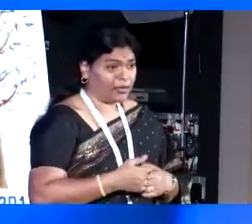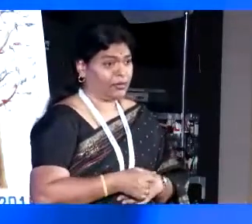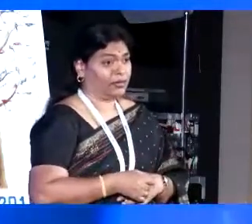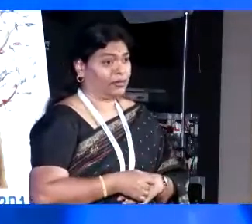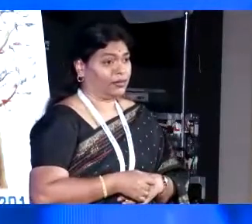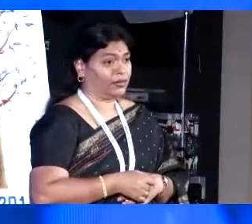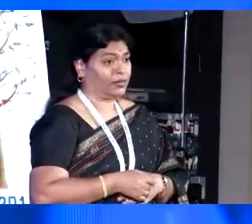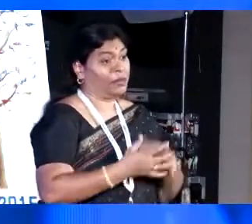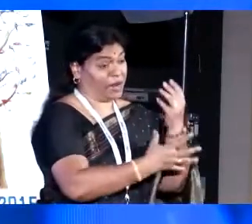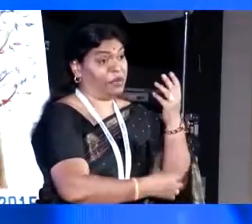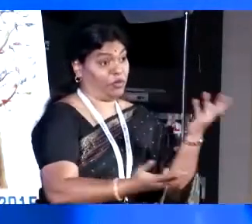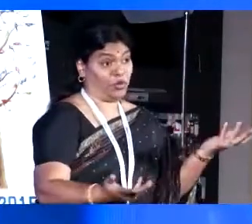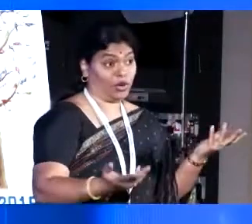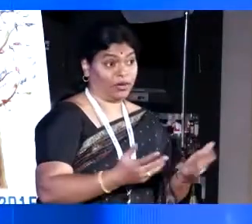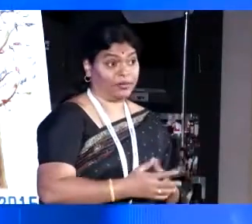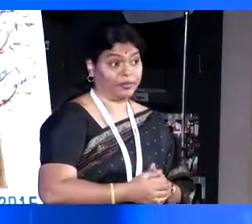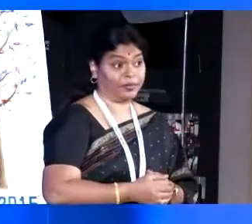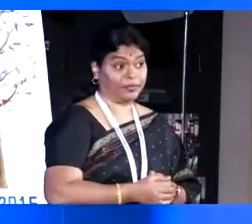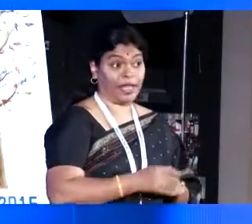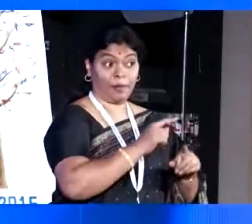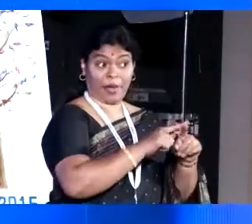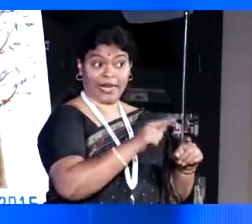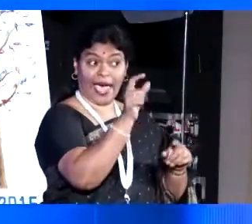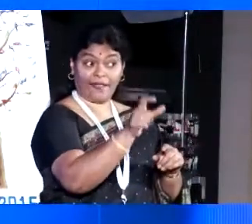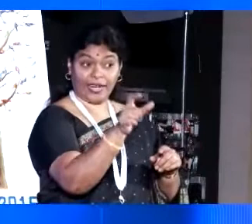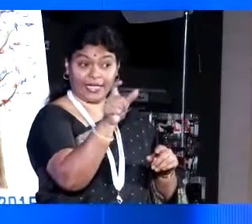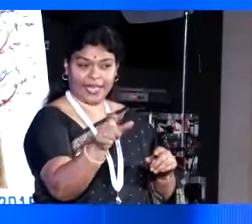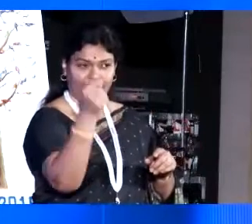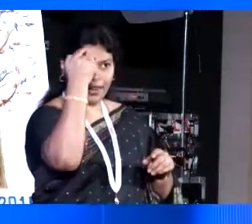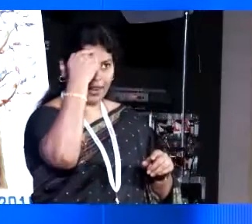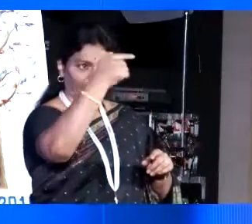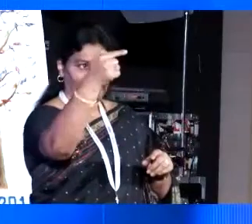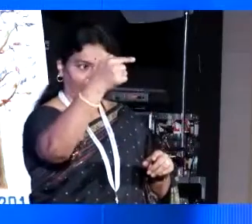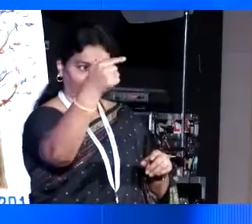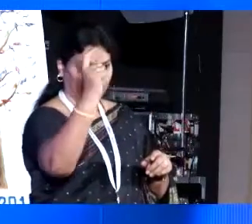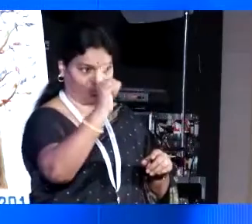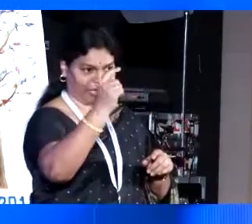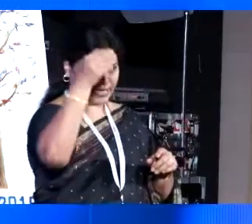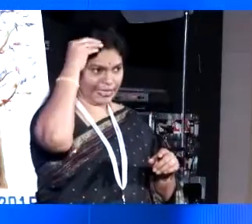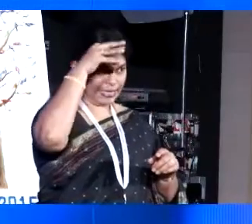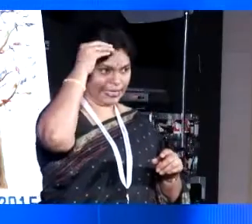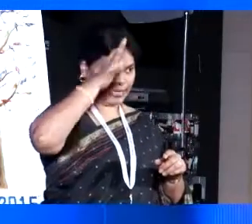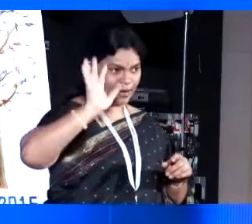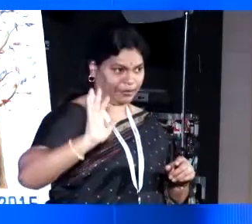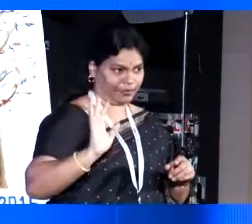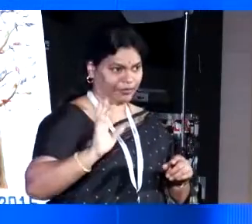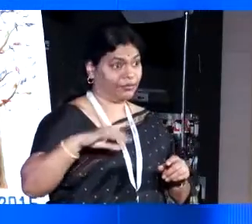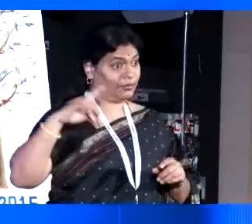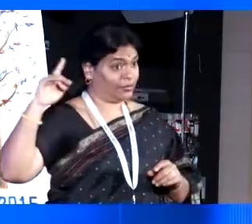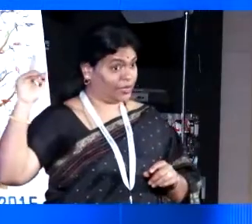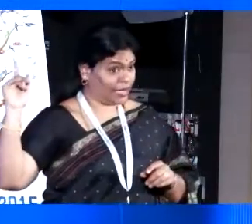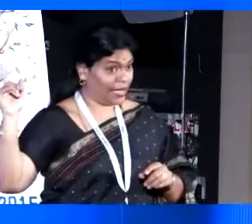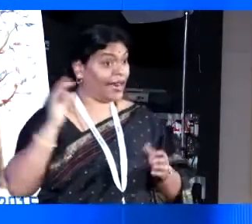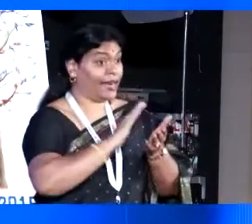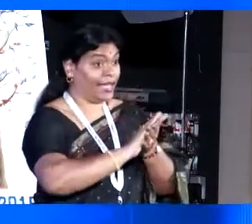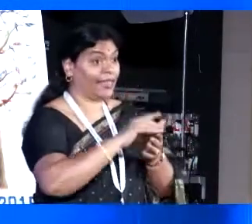he might be poor, but every single other negative word really goes. Out here, you know, in